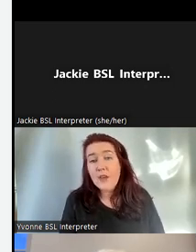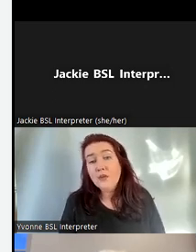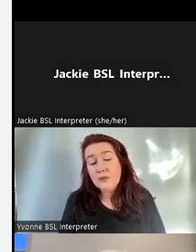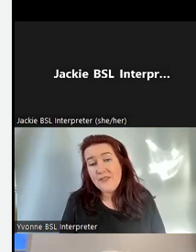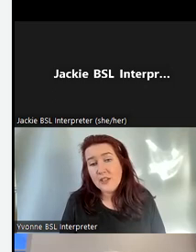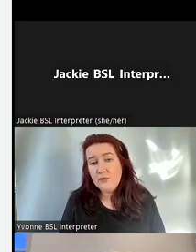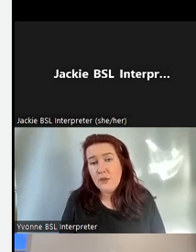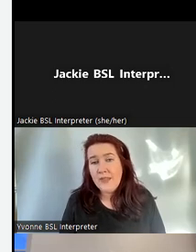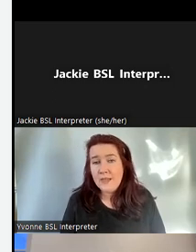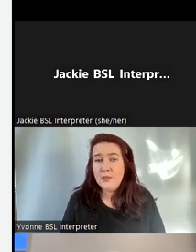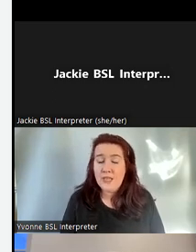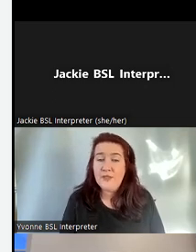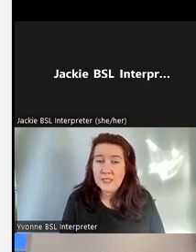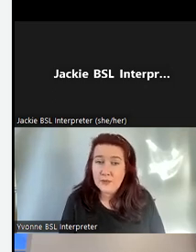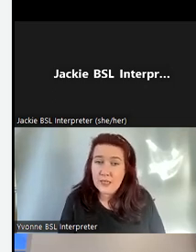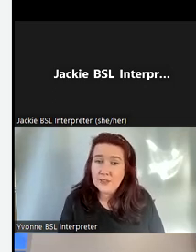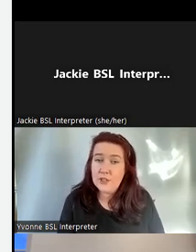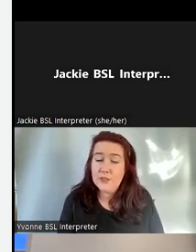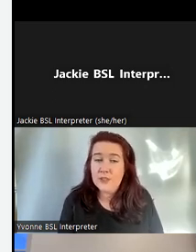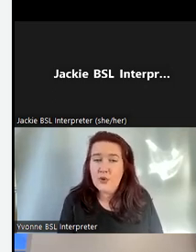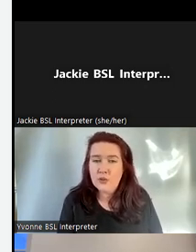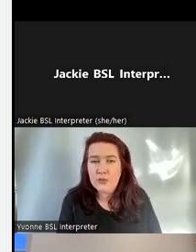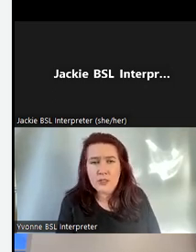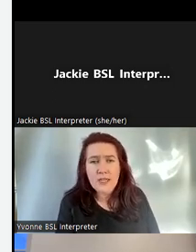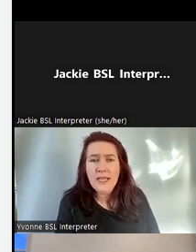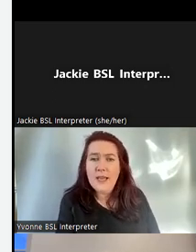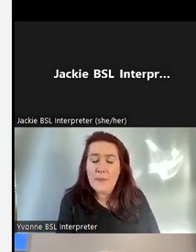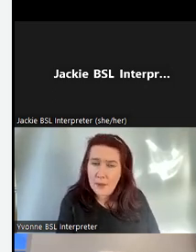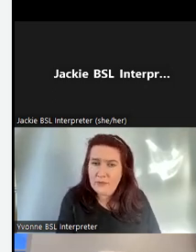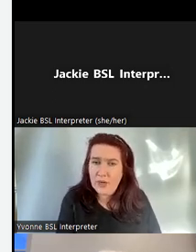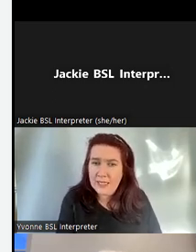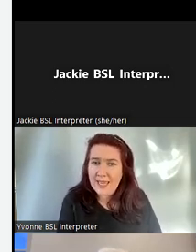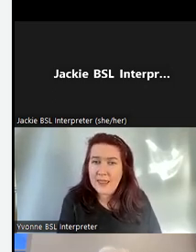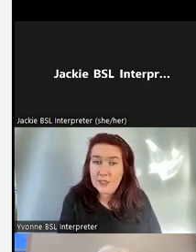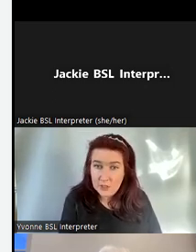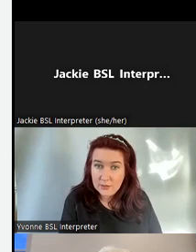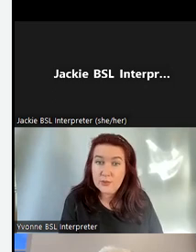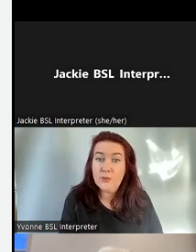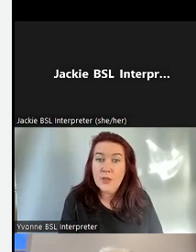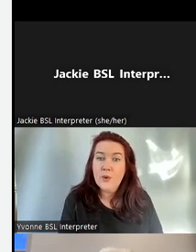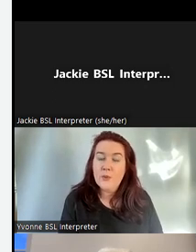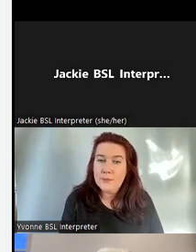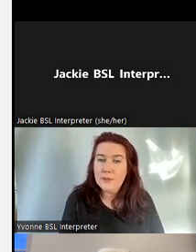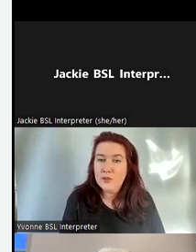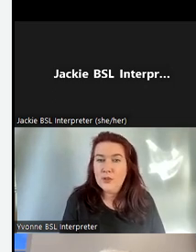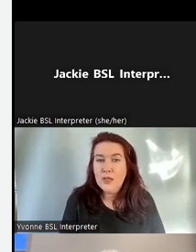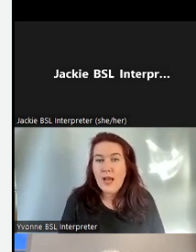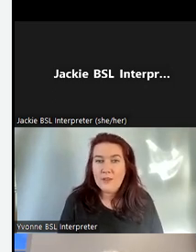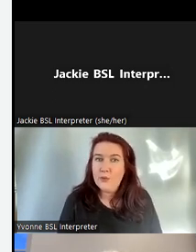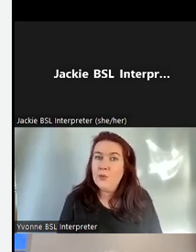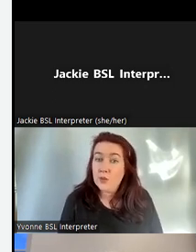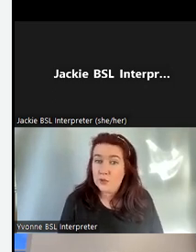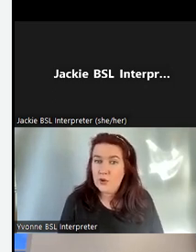They also, Deaf Action run the Edinburgh Deaf Festival last year was its inaugural year and that'll be running again this year so we're able to